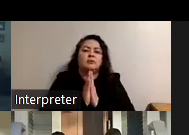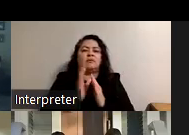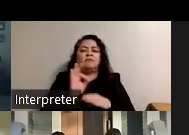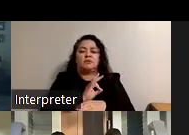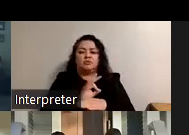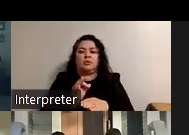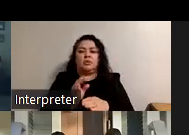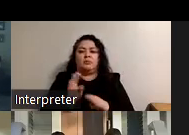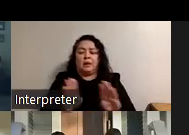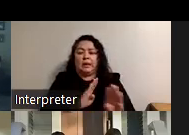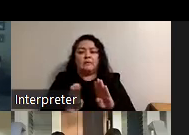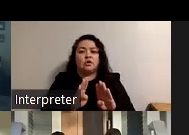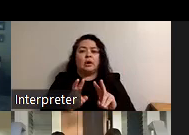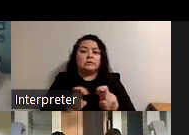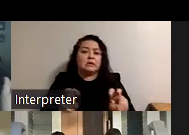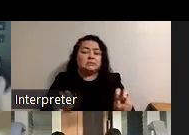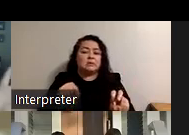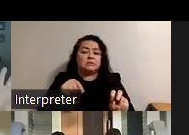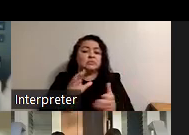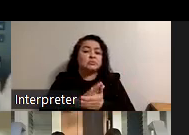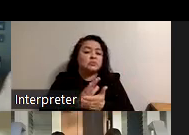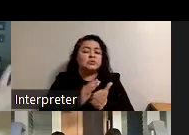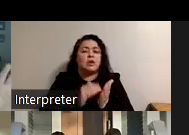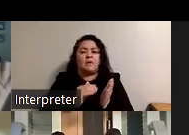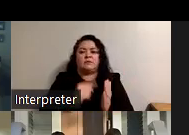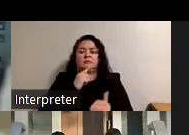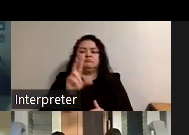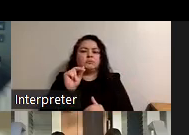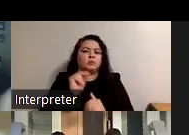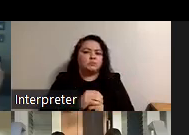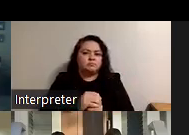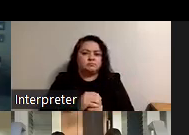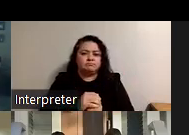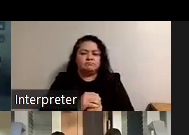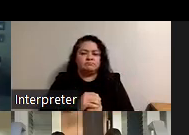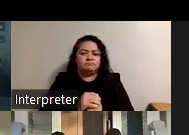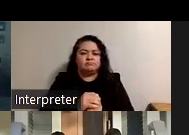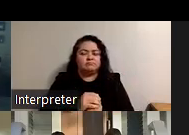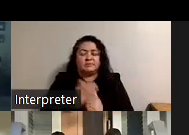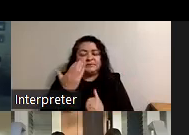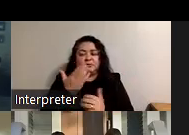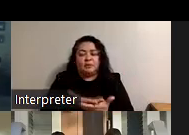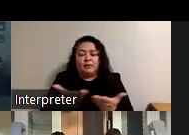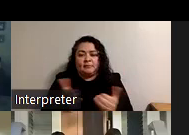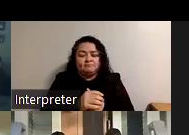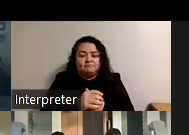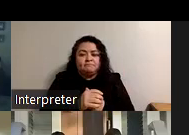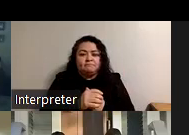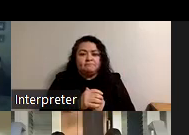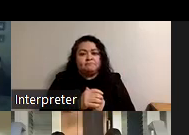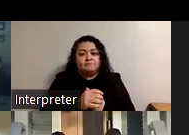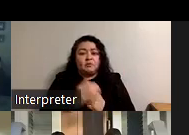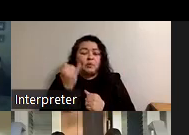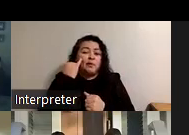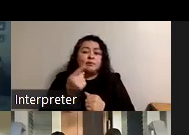behavior assessment and the schools often say no it seems to be a thing so if